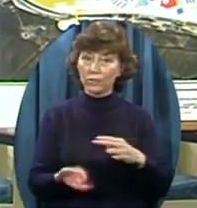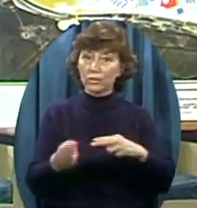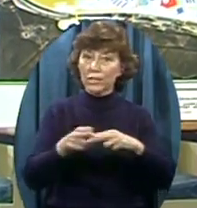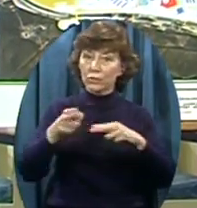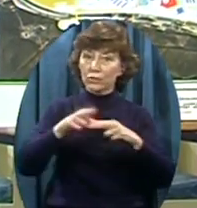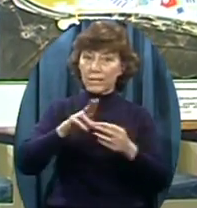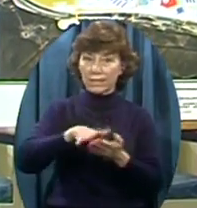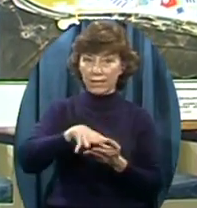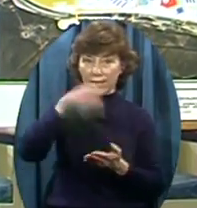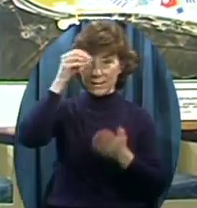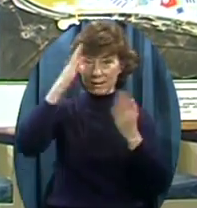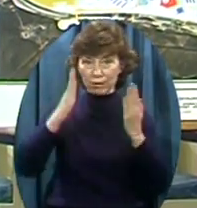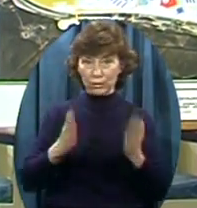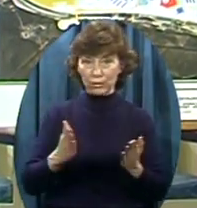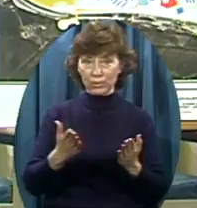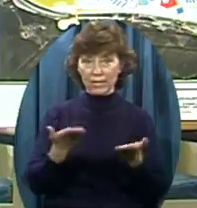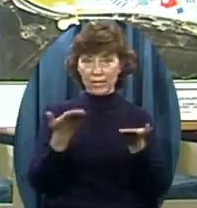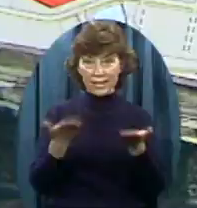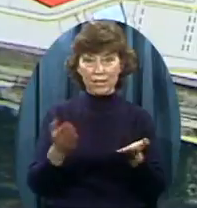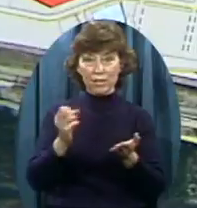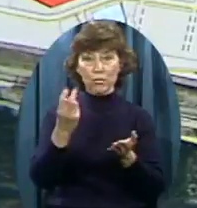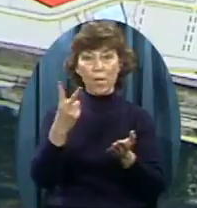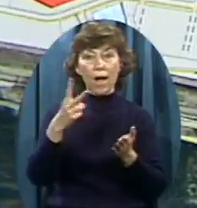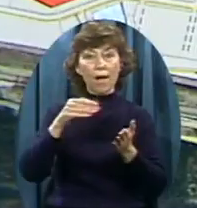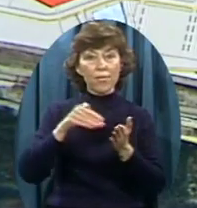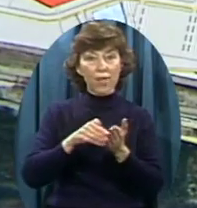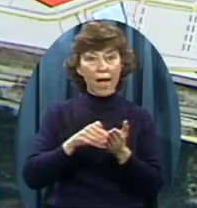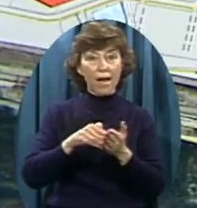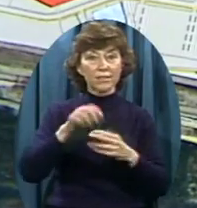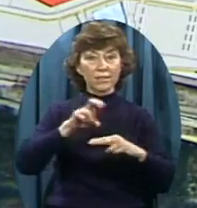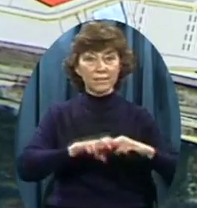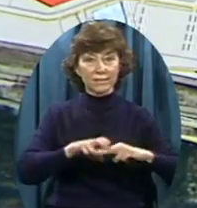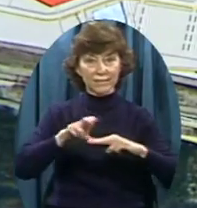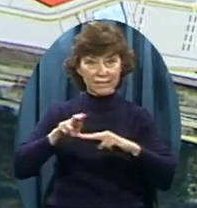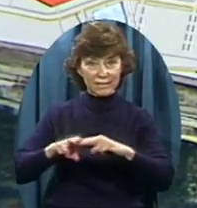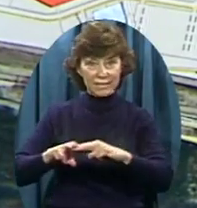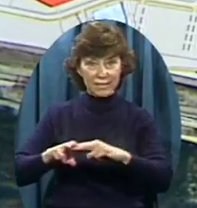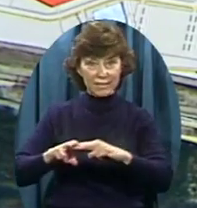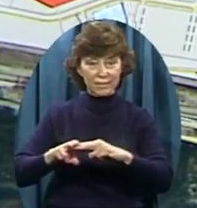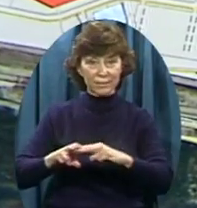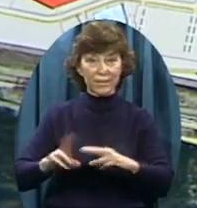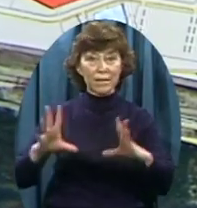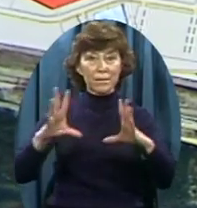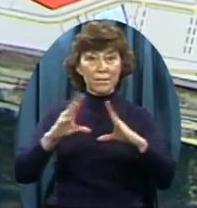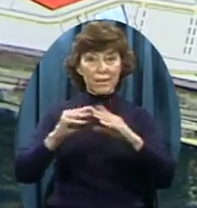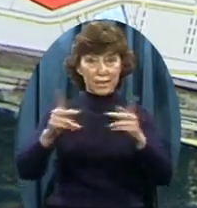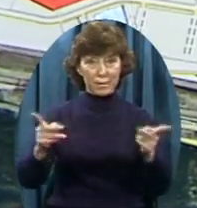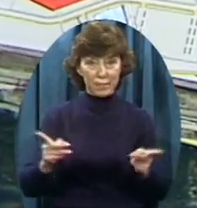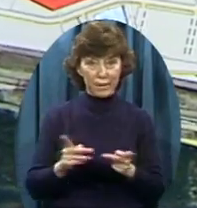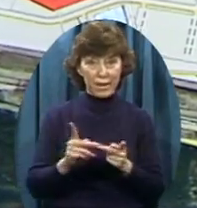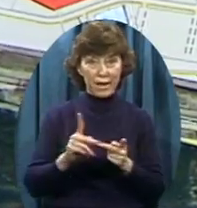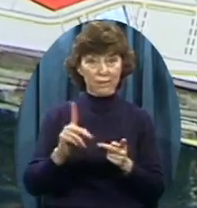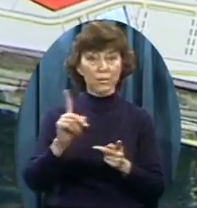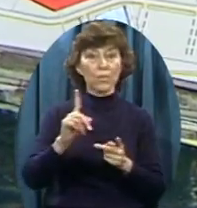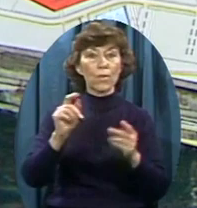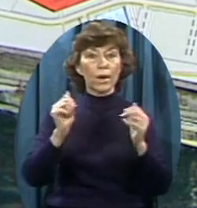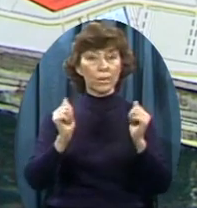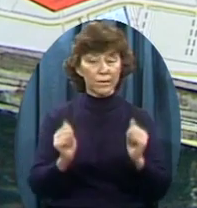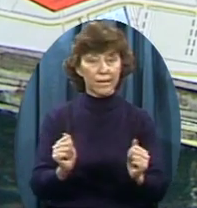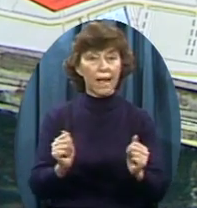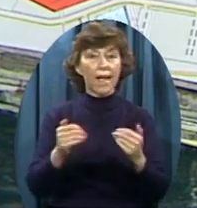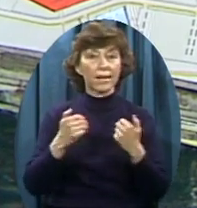in God This is a 12,000 seat Convocation center In which we can conduct Our chapels And other programs